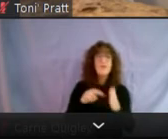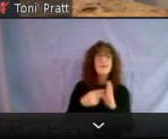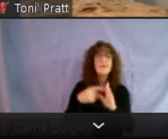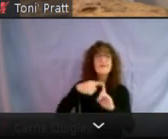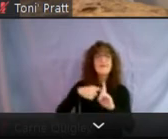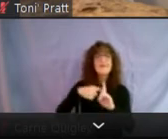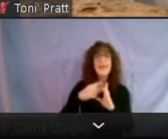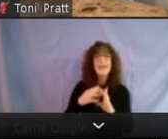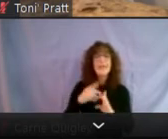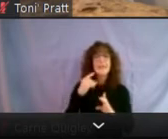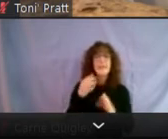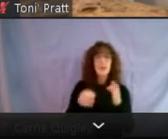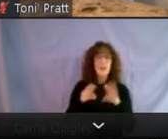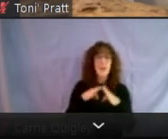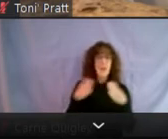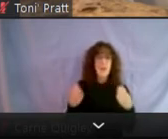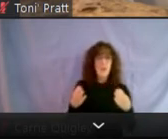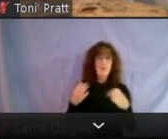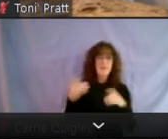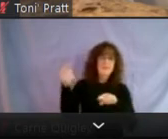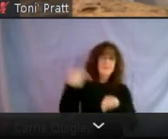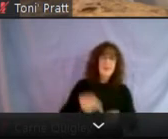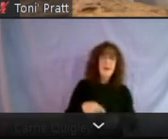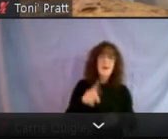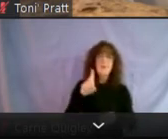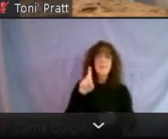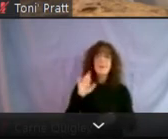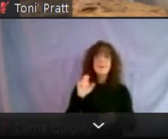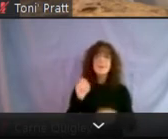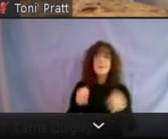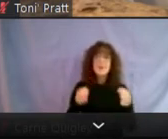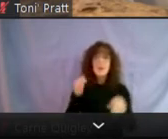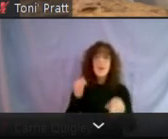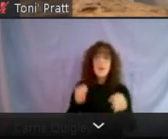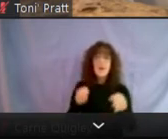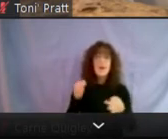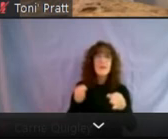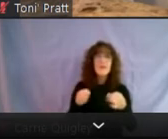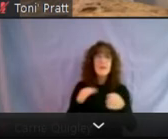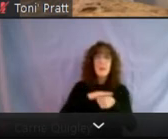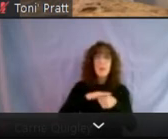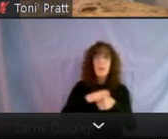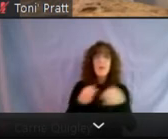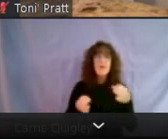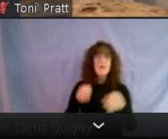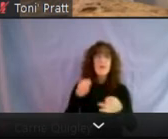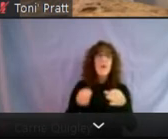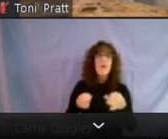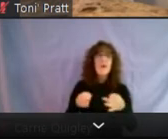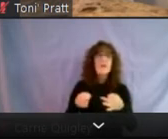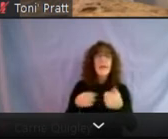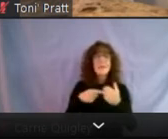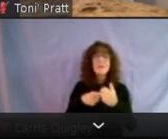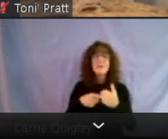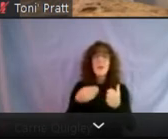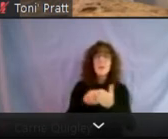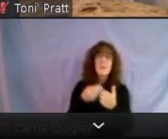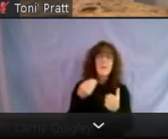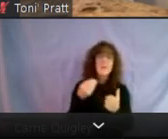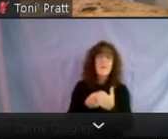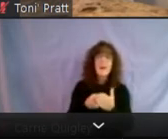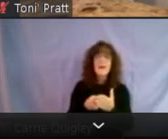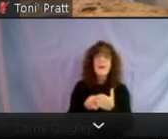when court opens, come down to the district court and present that they have a substantial loss of income due to COVID